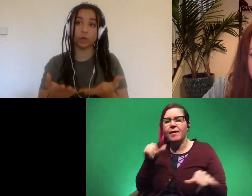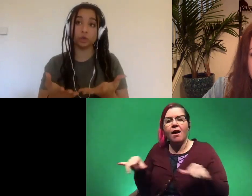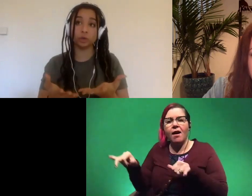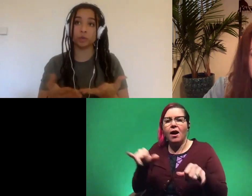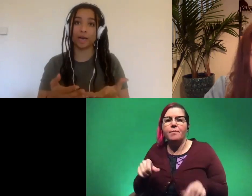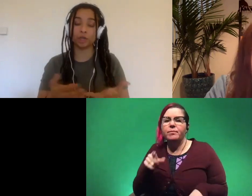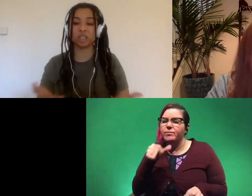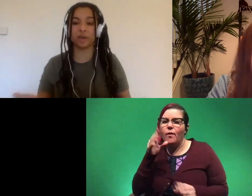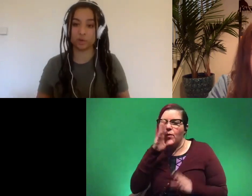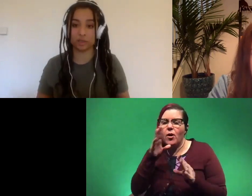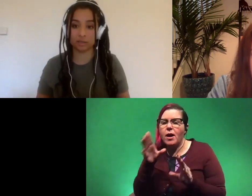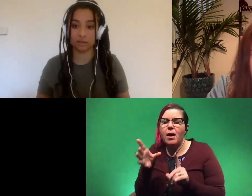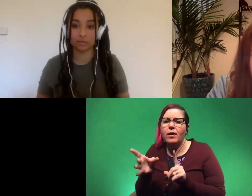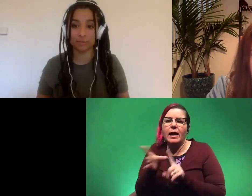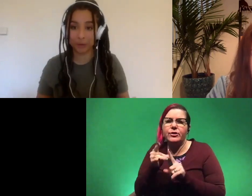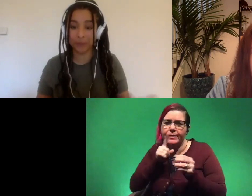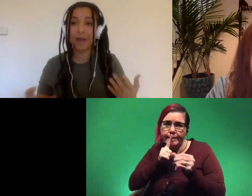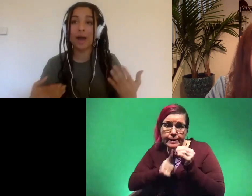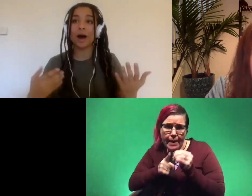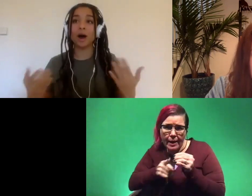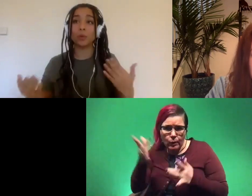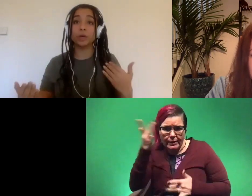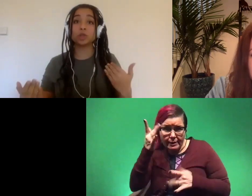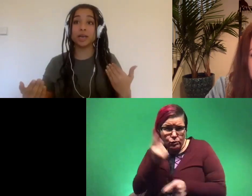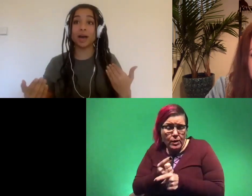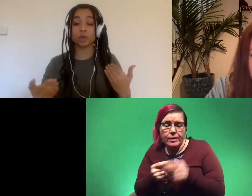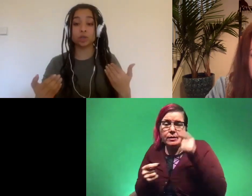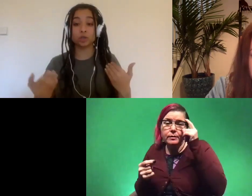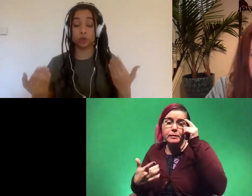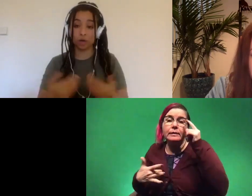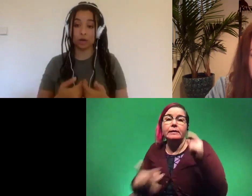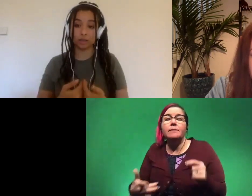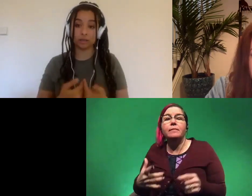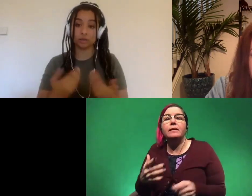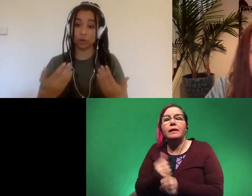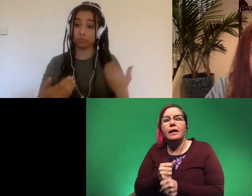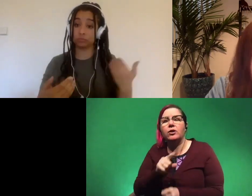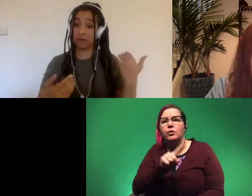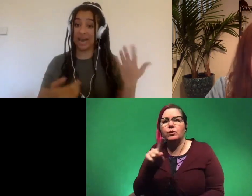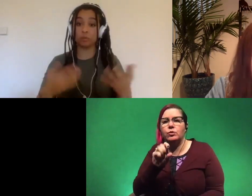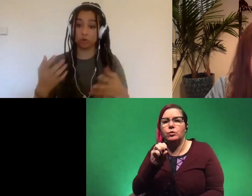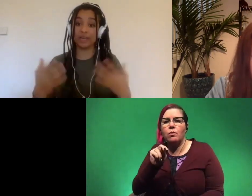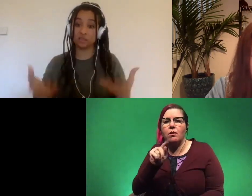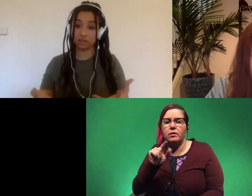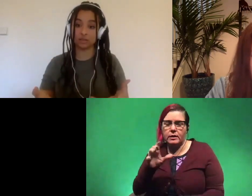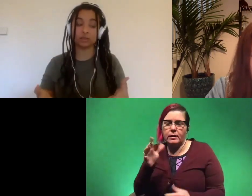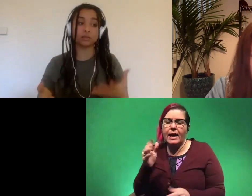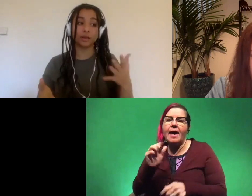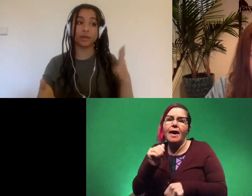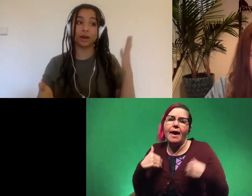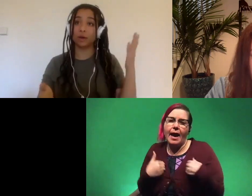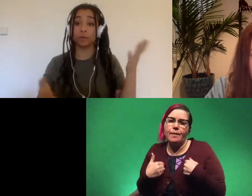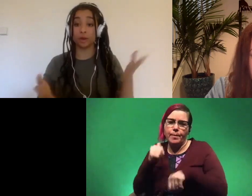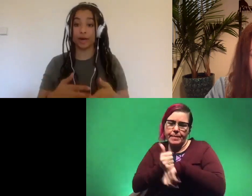have to worry too much about catching tomato diseases you know uh we usually catch zoonotic diseases so animal based diseases